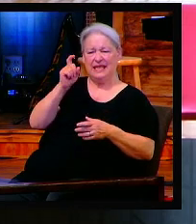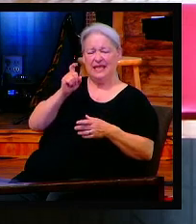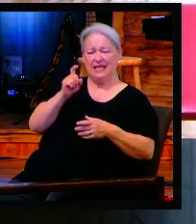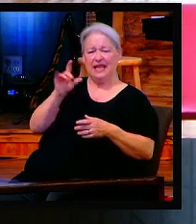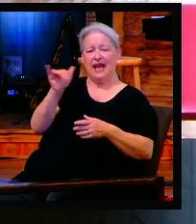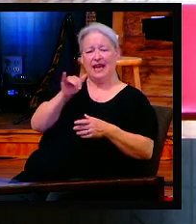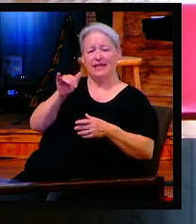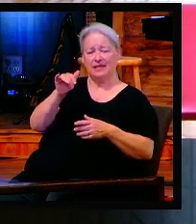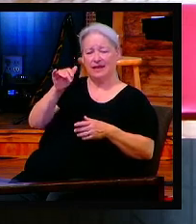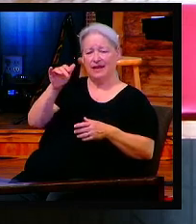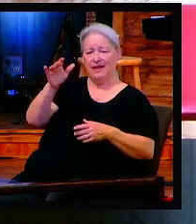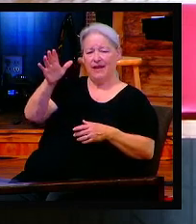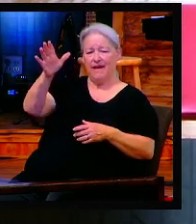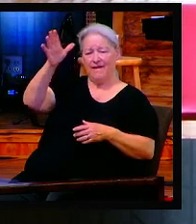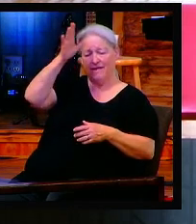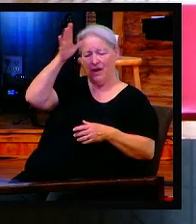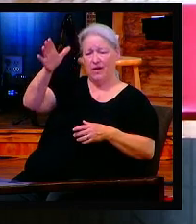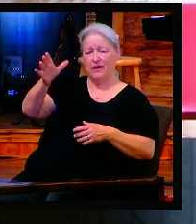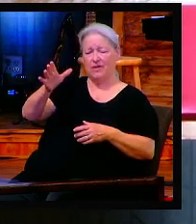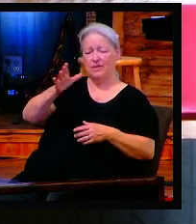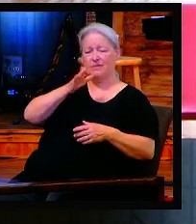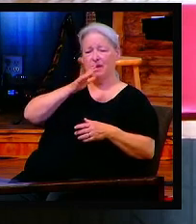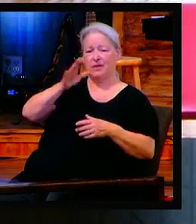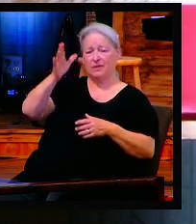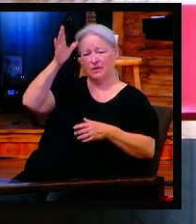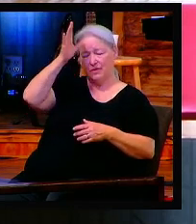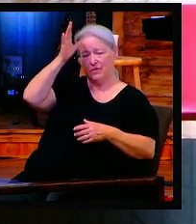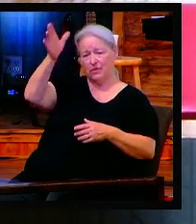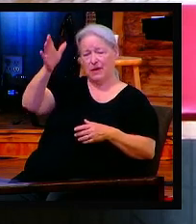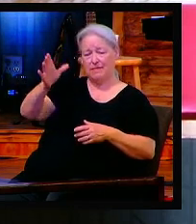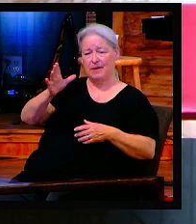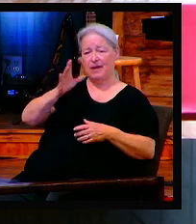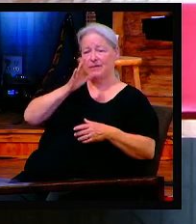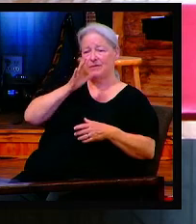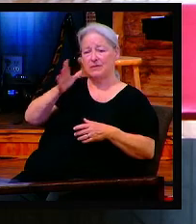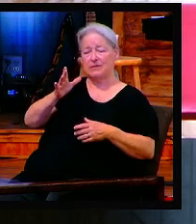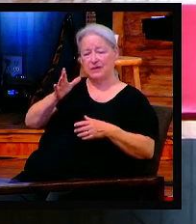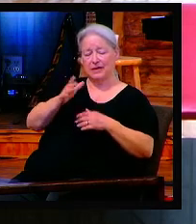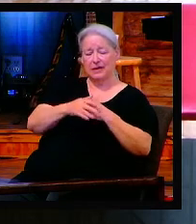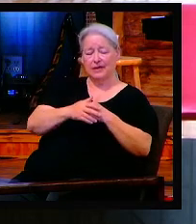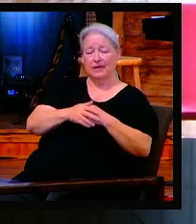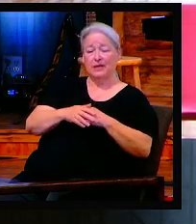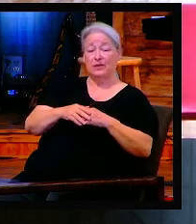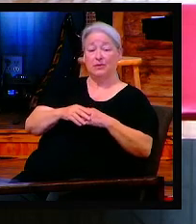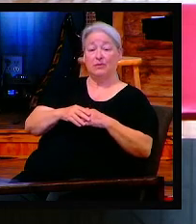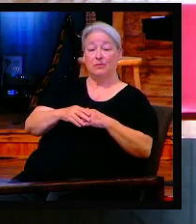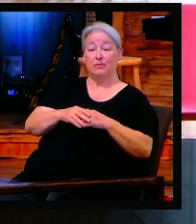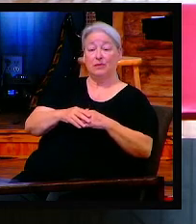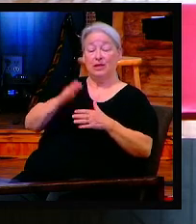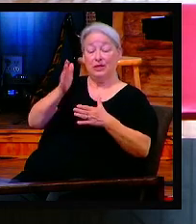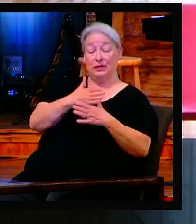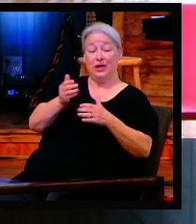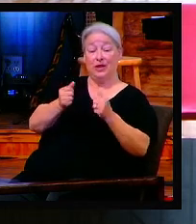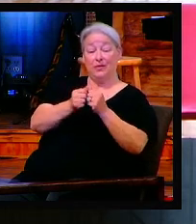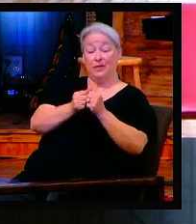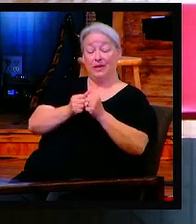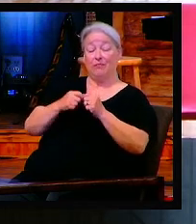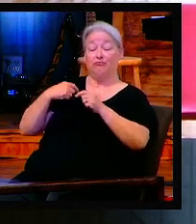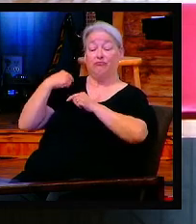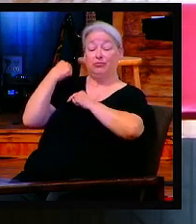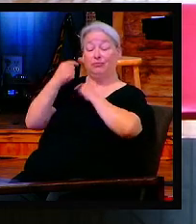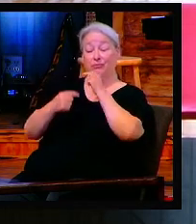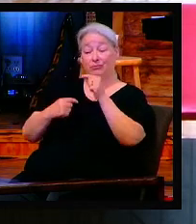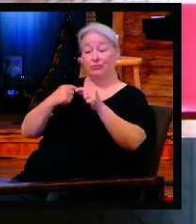grandparents to pass this on to the generations. Man, I remember when the Lord got a hold of me and I was sitting there